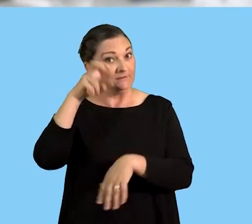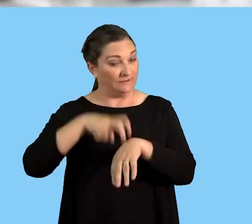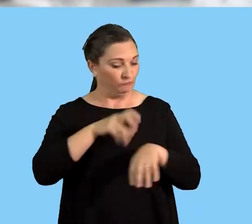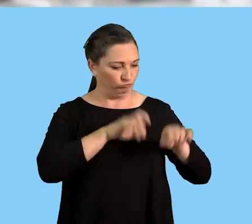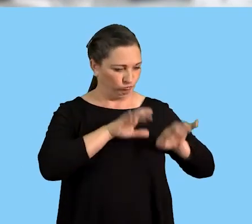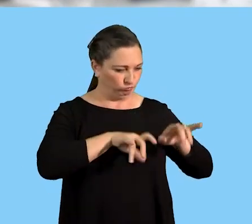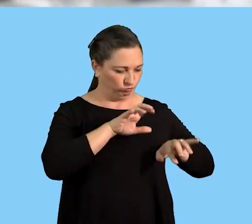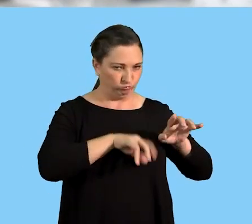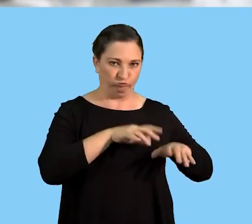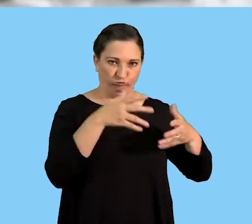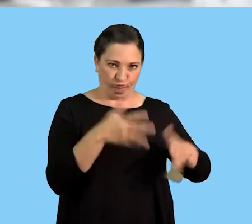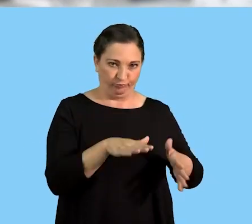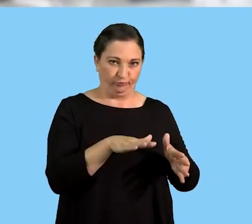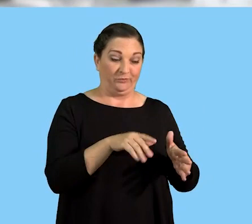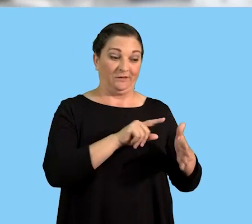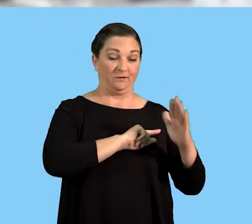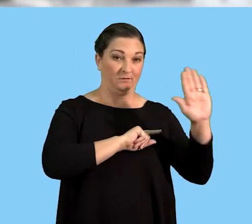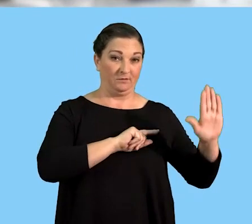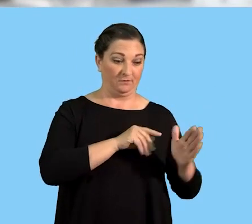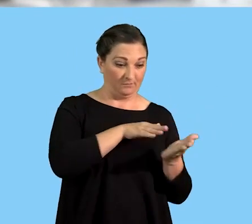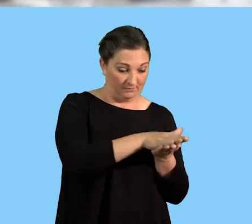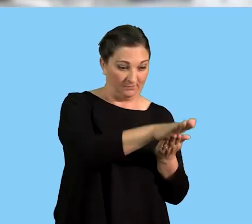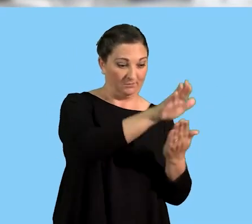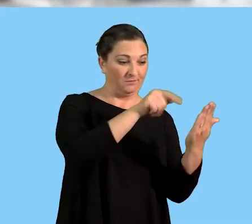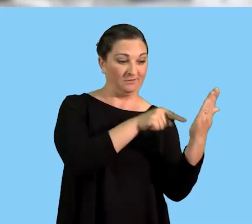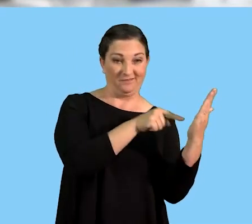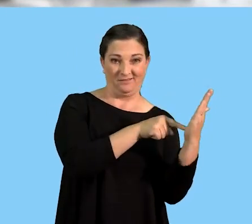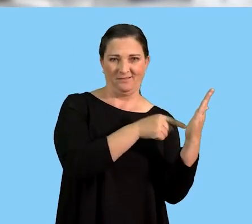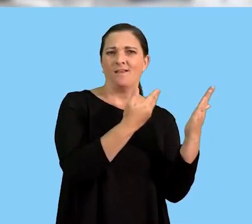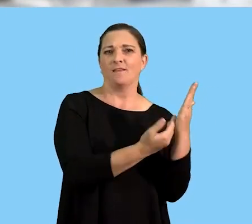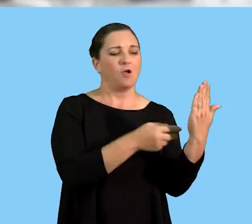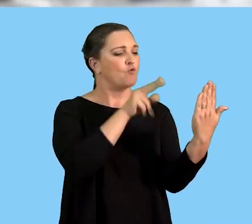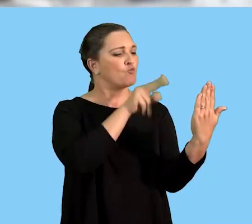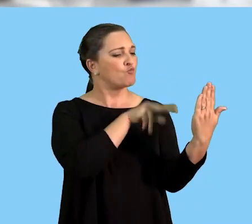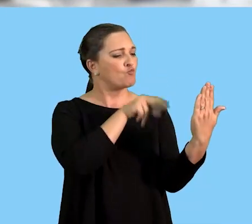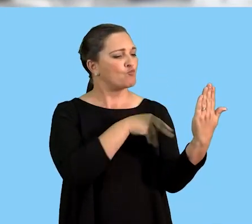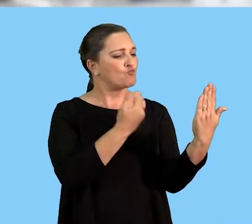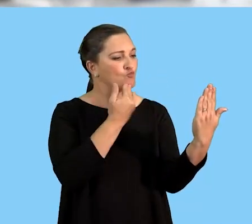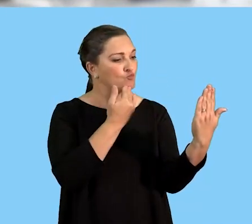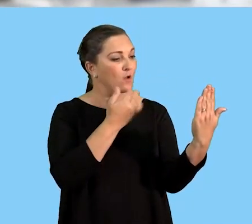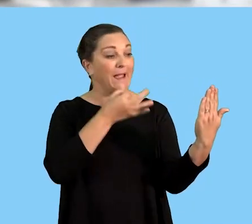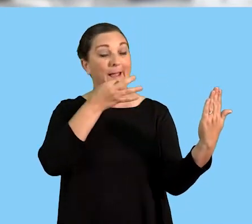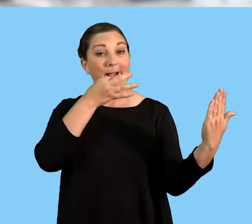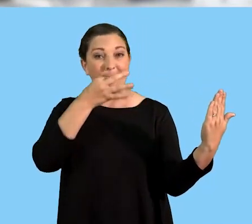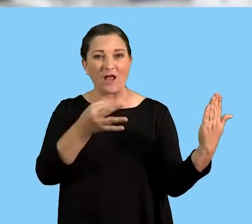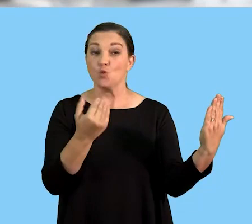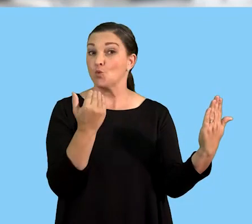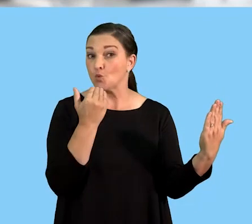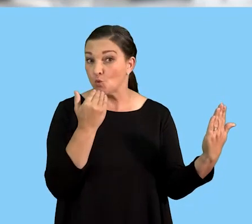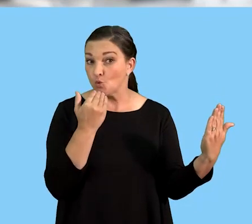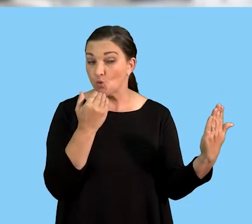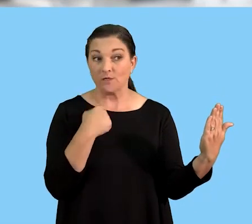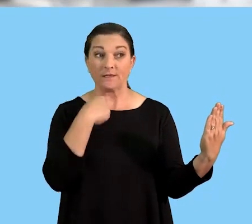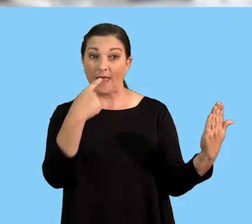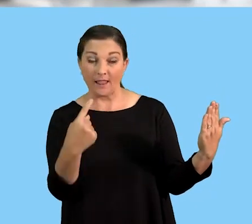information about the position. So that when applicants apply, they know exactly who